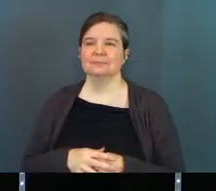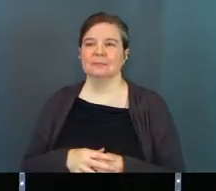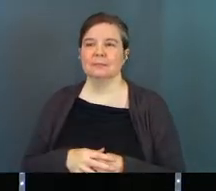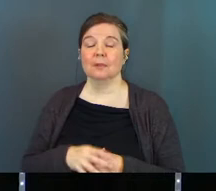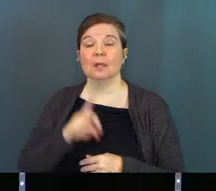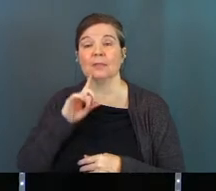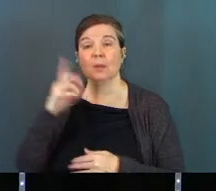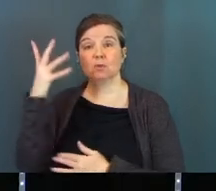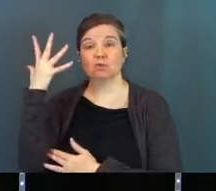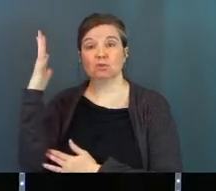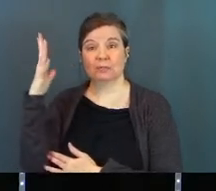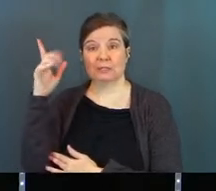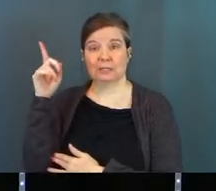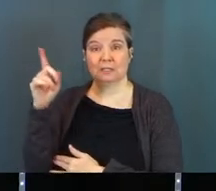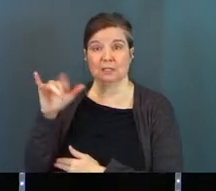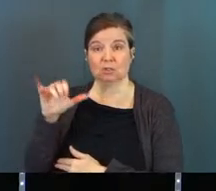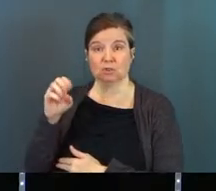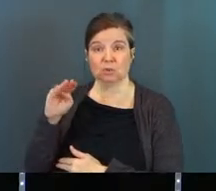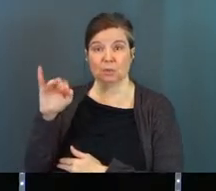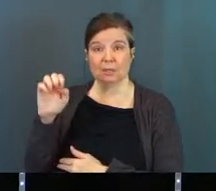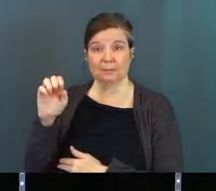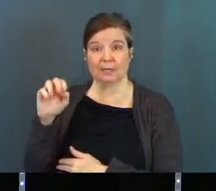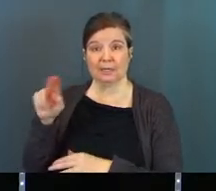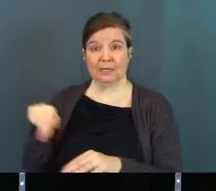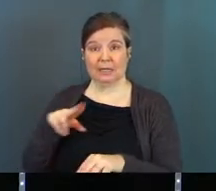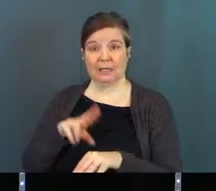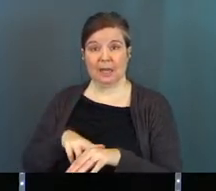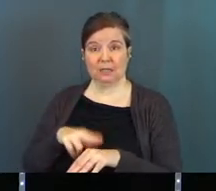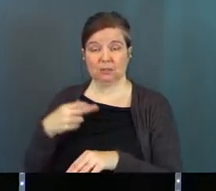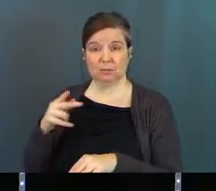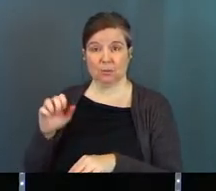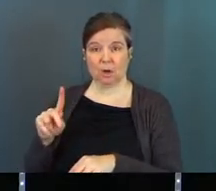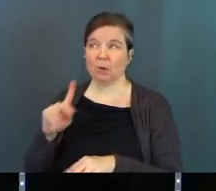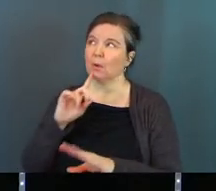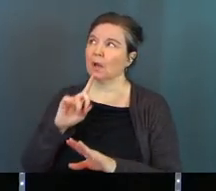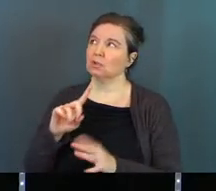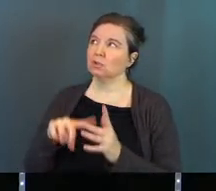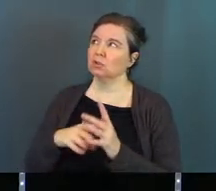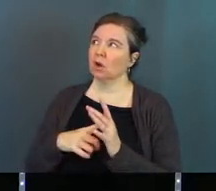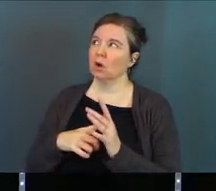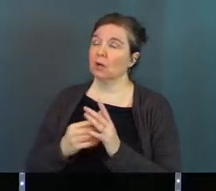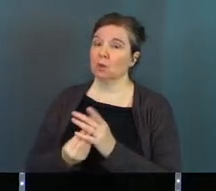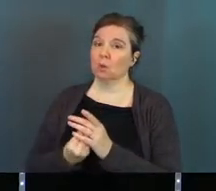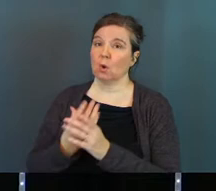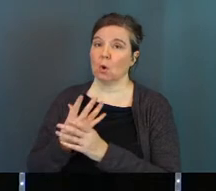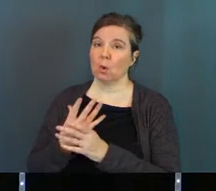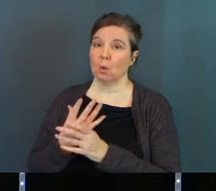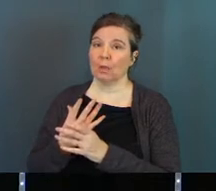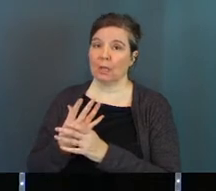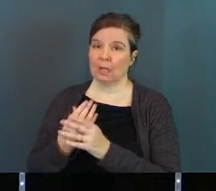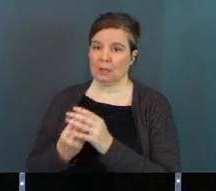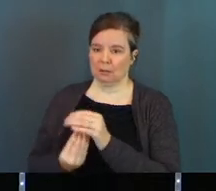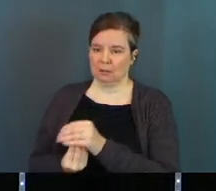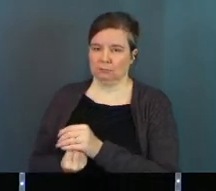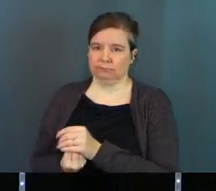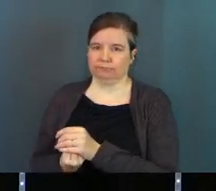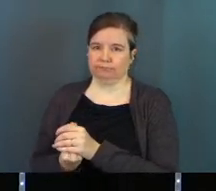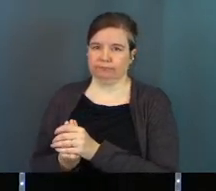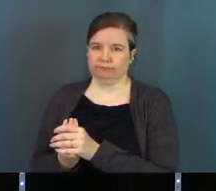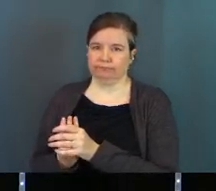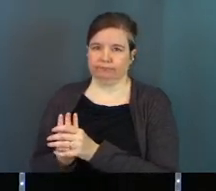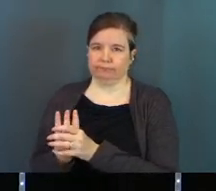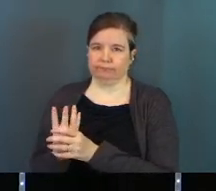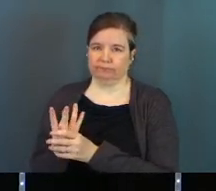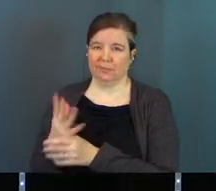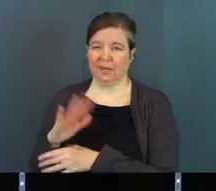So, there was a tree, okay, in Yosemite National Park, was actually started growing, came out of the ground, okay? About